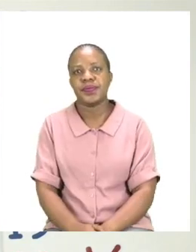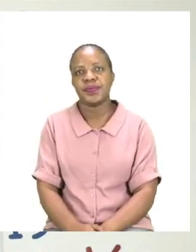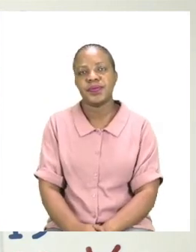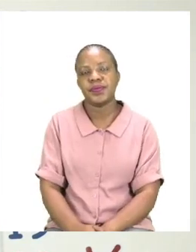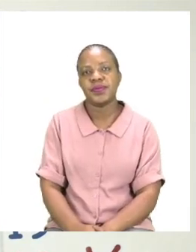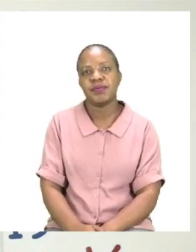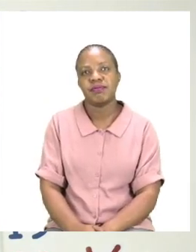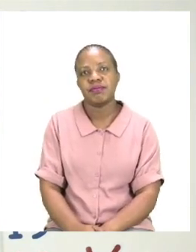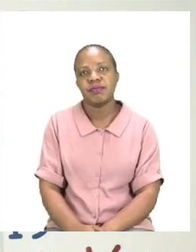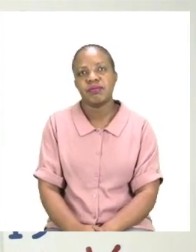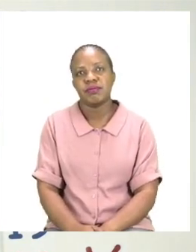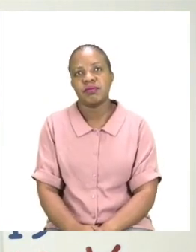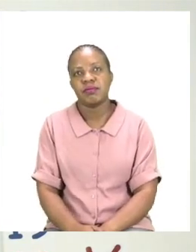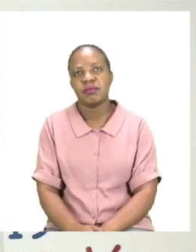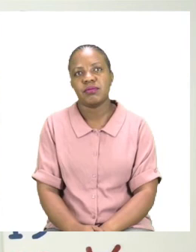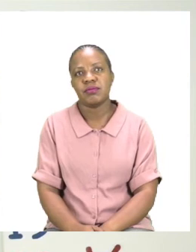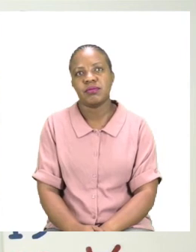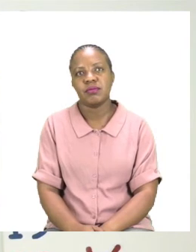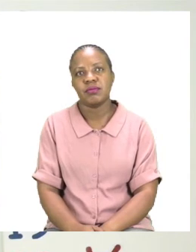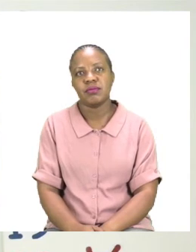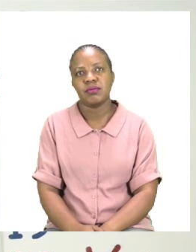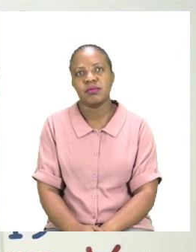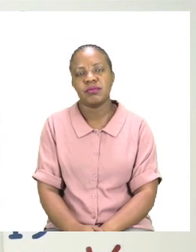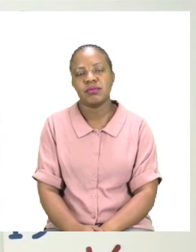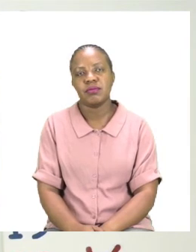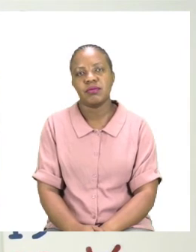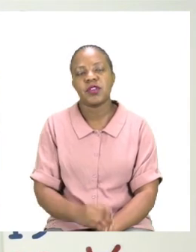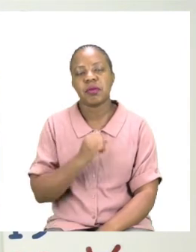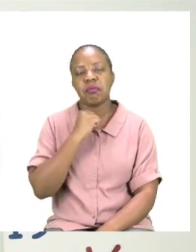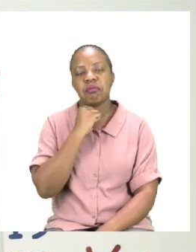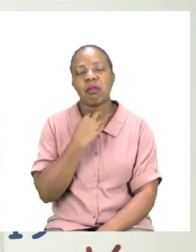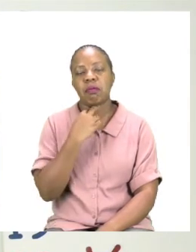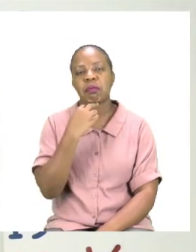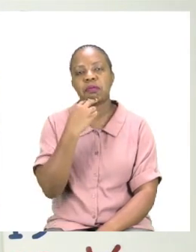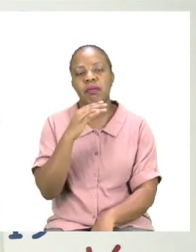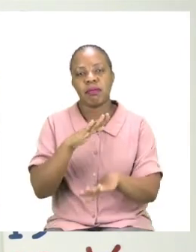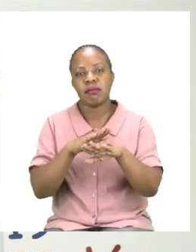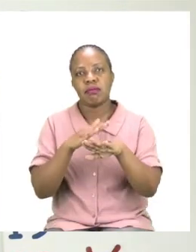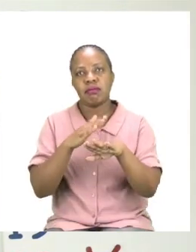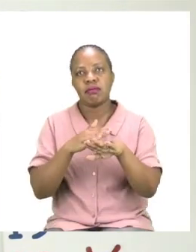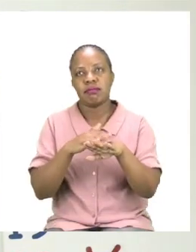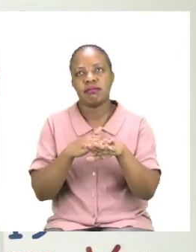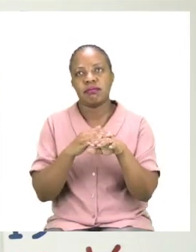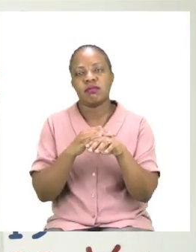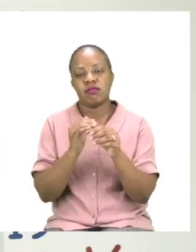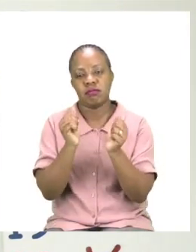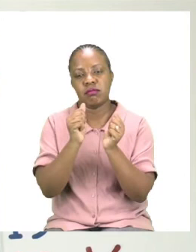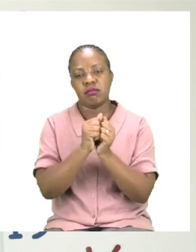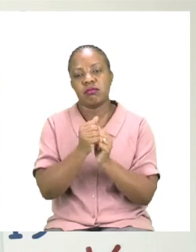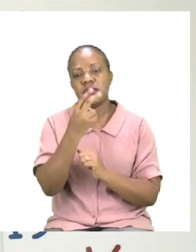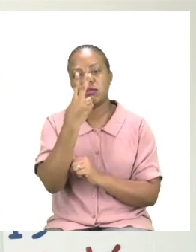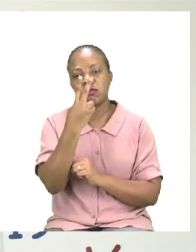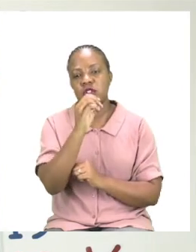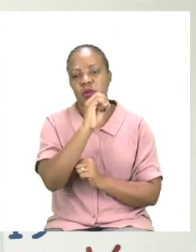words like ROO, OOO, FOO, ROO, FOO are created